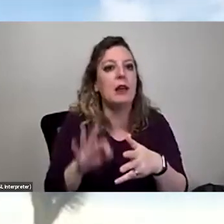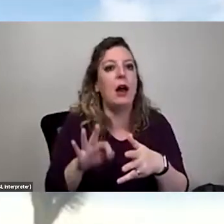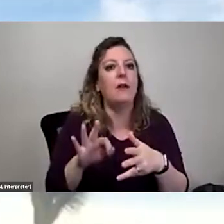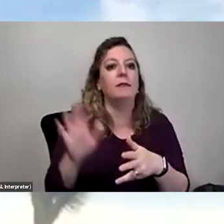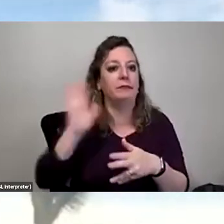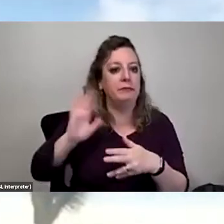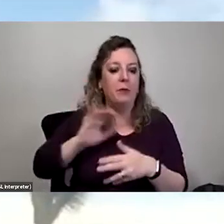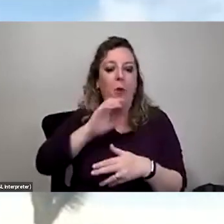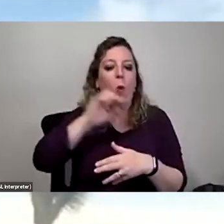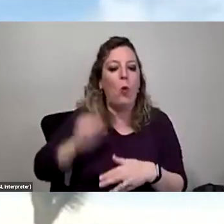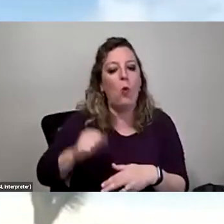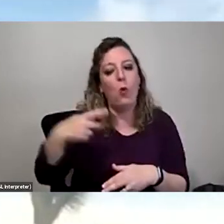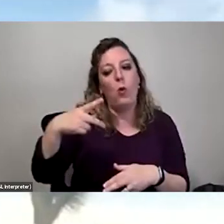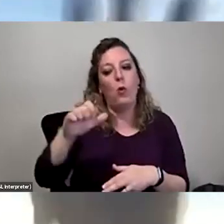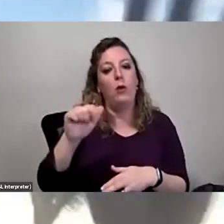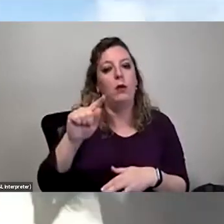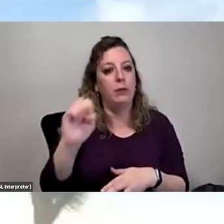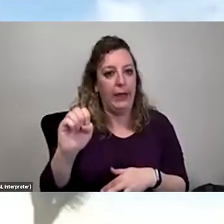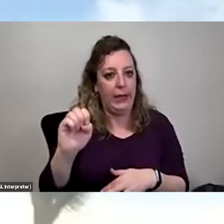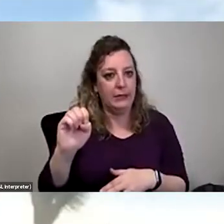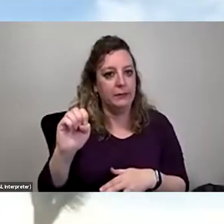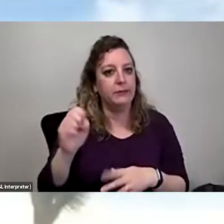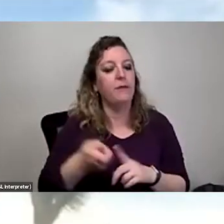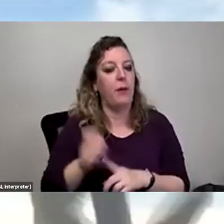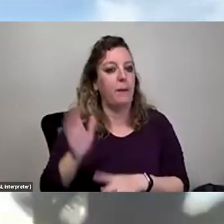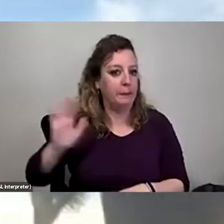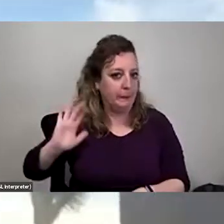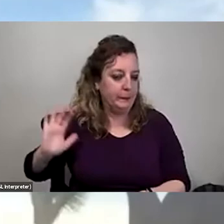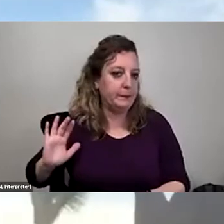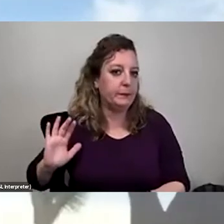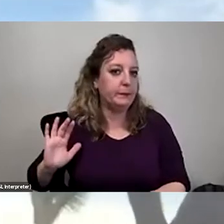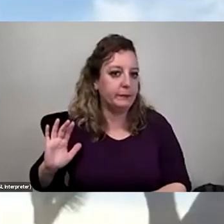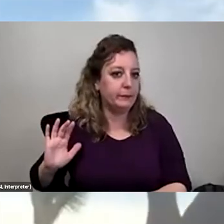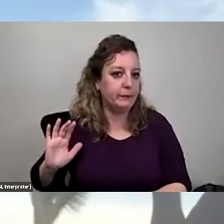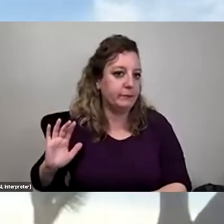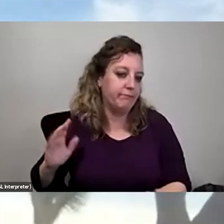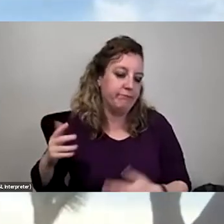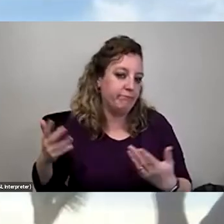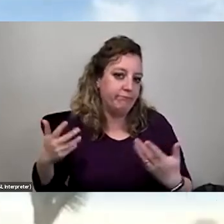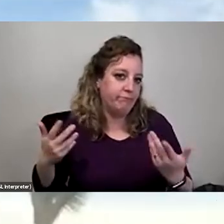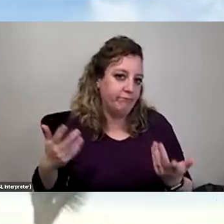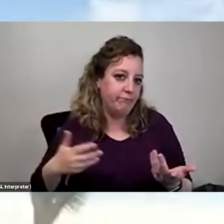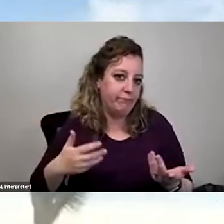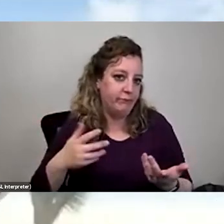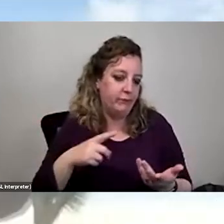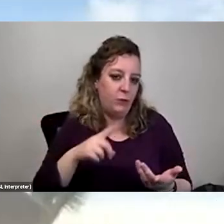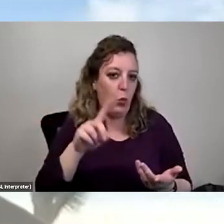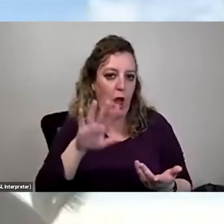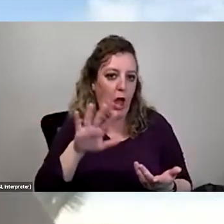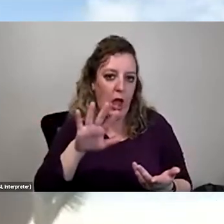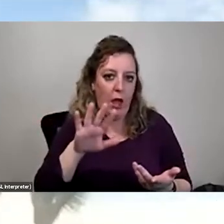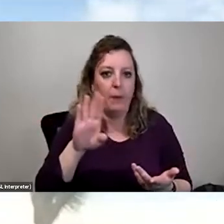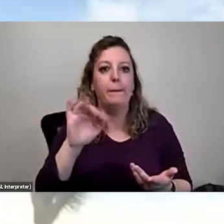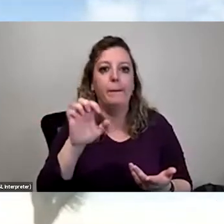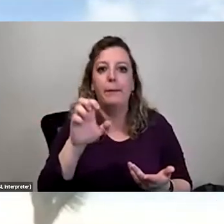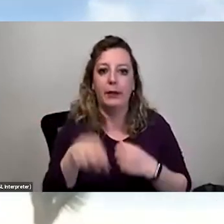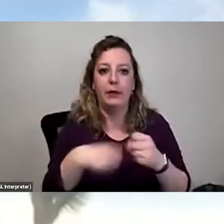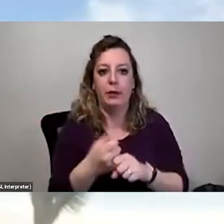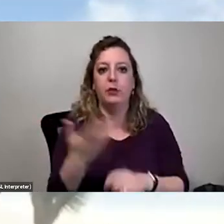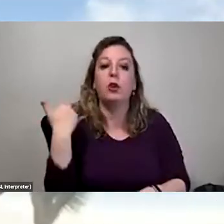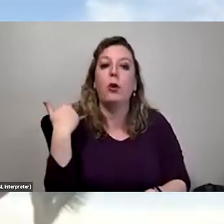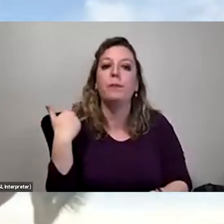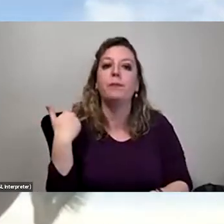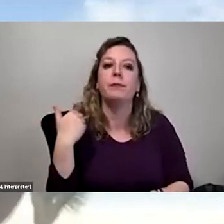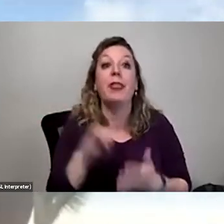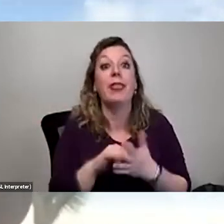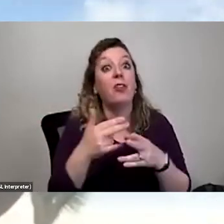that existed between the North American plate and the Pacific plate. Oh, you know, like one ish billion years ago. That